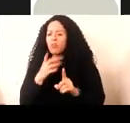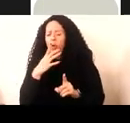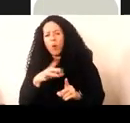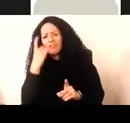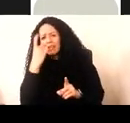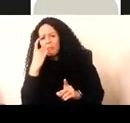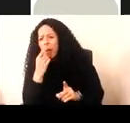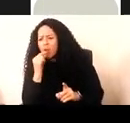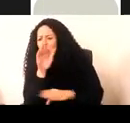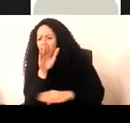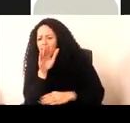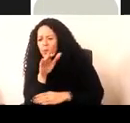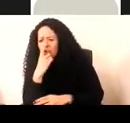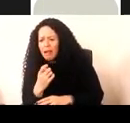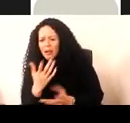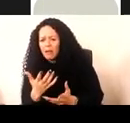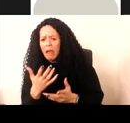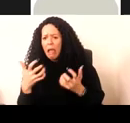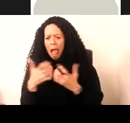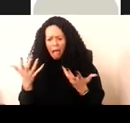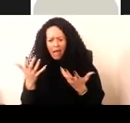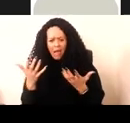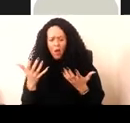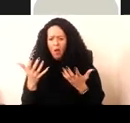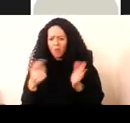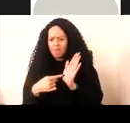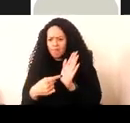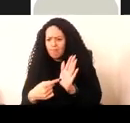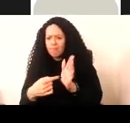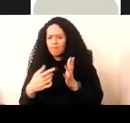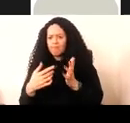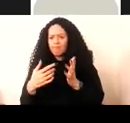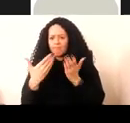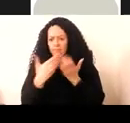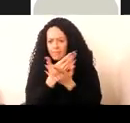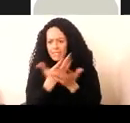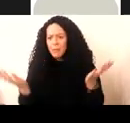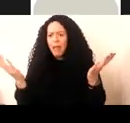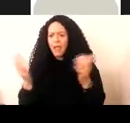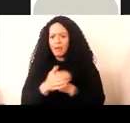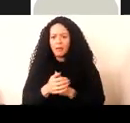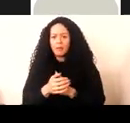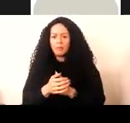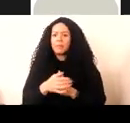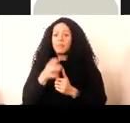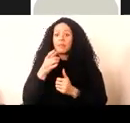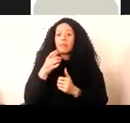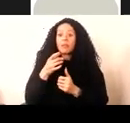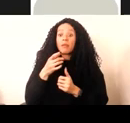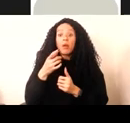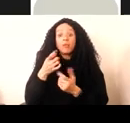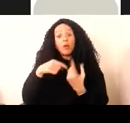may be and how they might be best served. In other words, this can be considered the ability to hold imagined